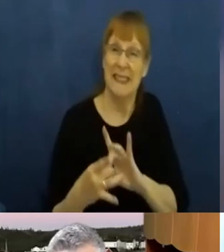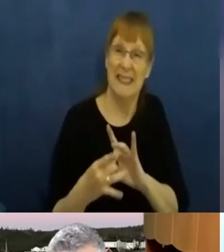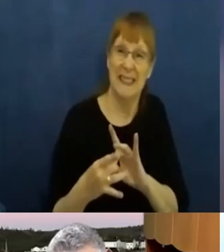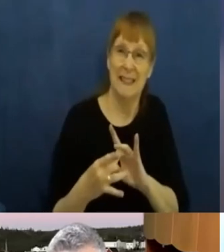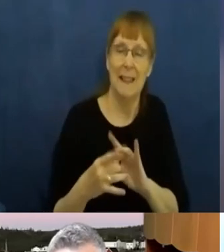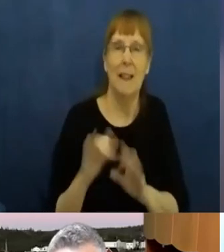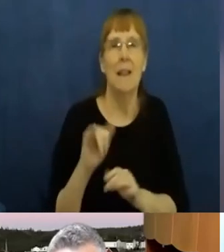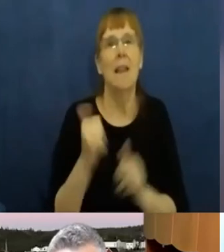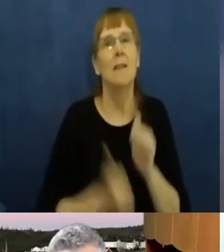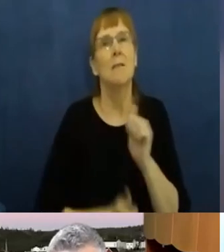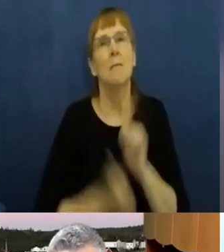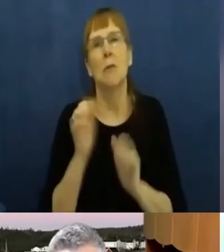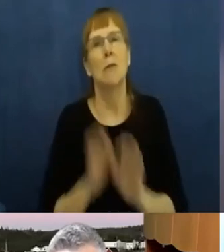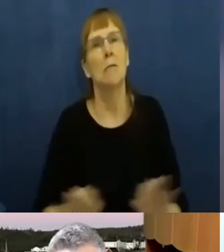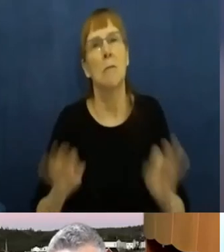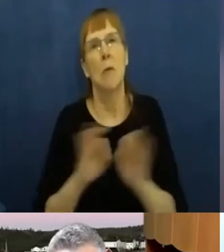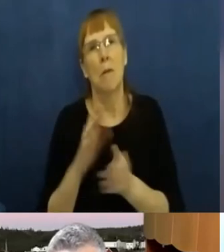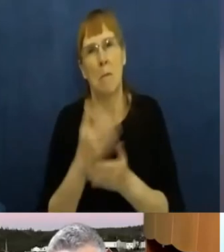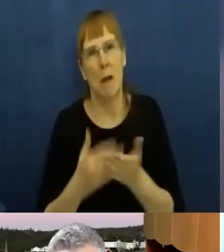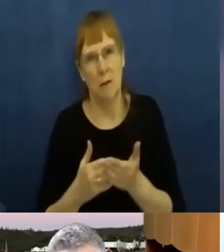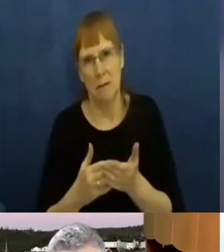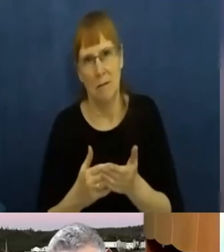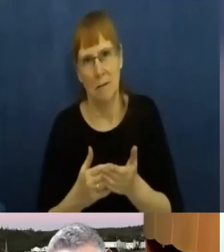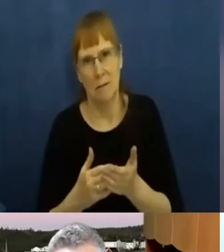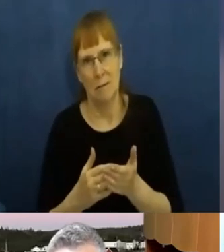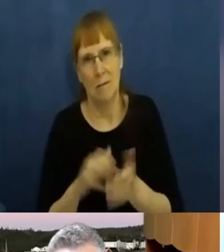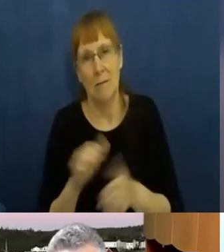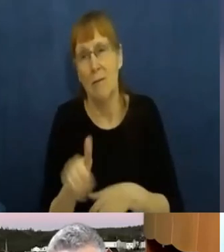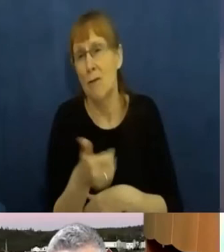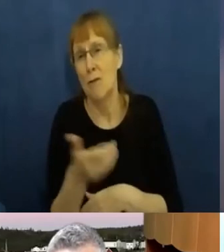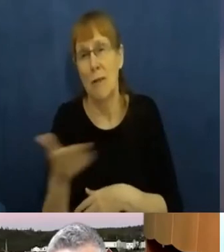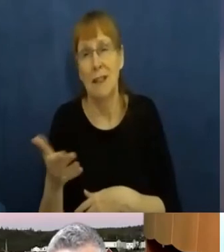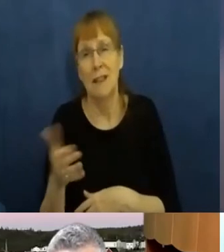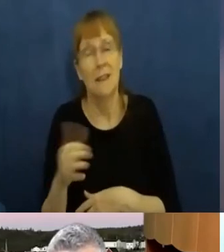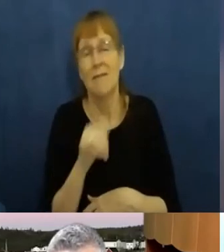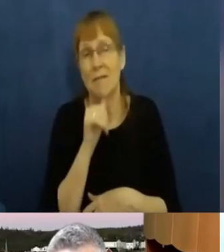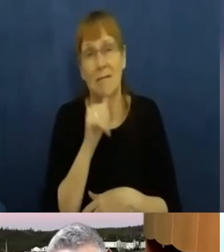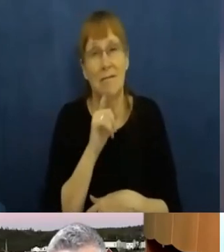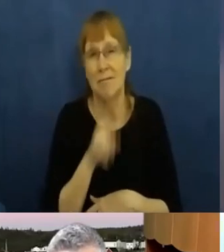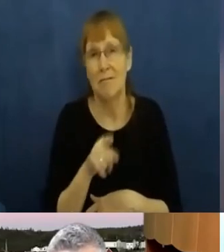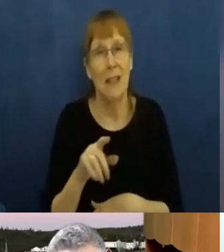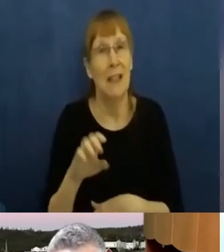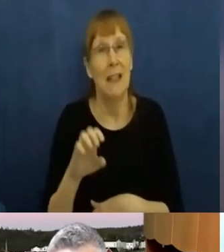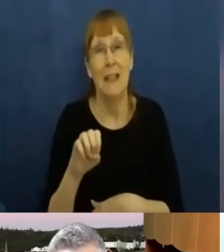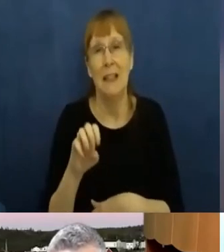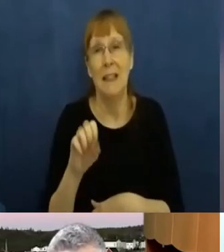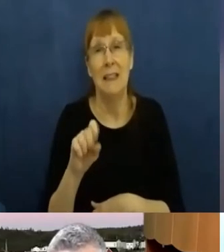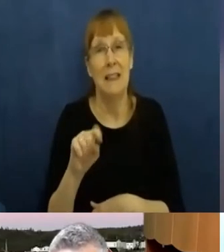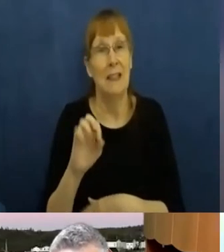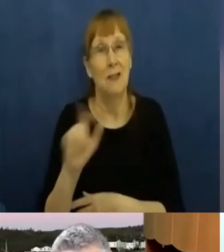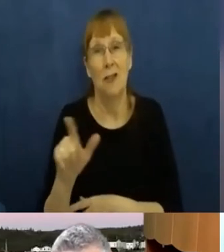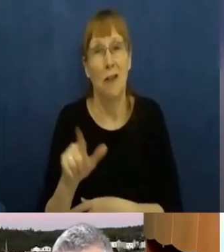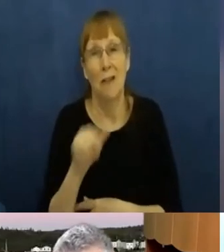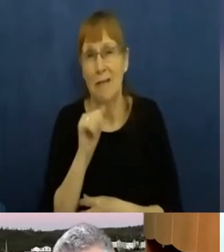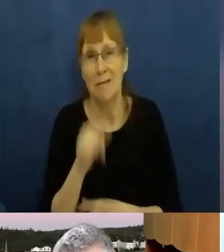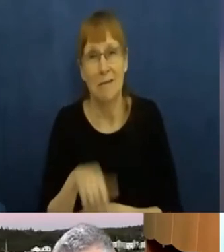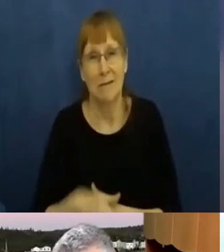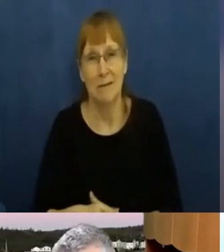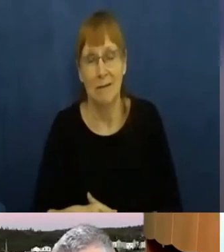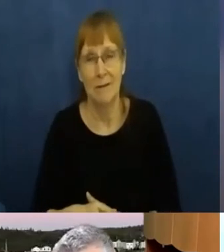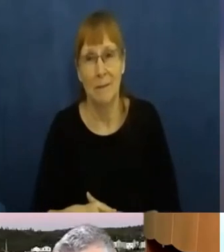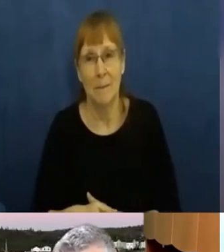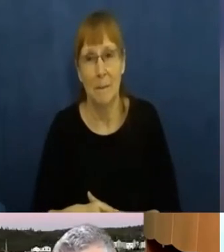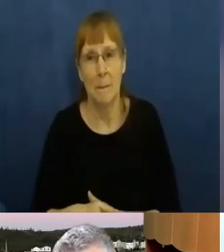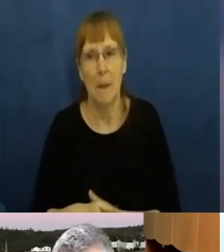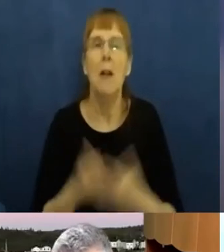And all the rest of it becomes non-essential when push comes to shove in this situation. So I think at this point,